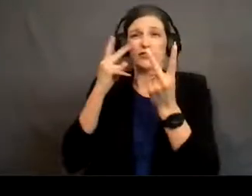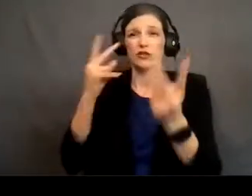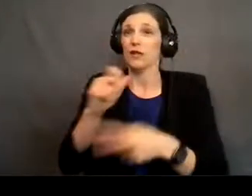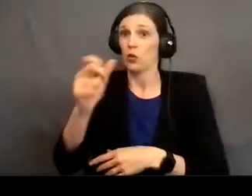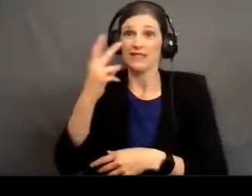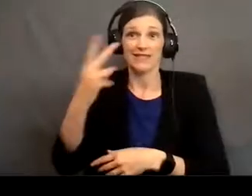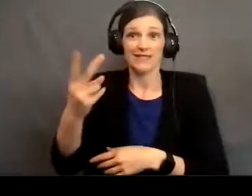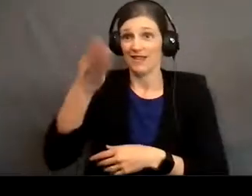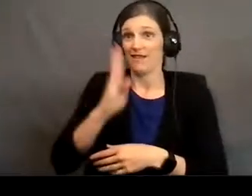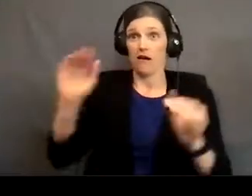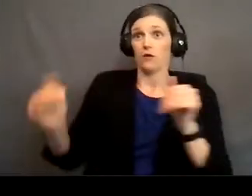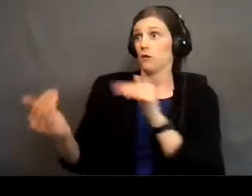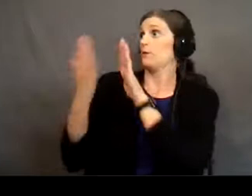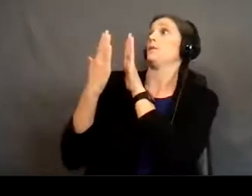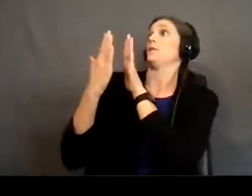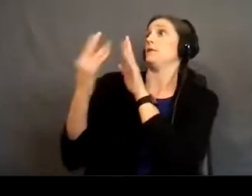God face to face.